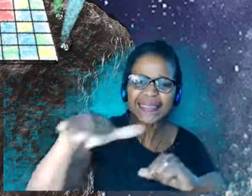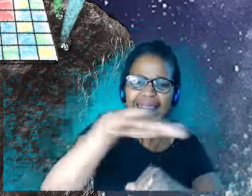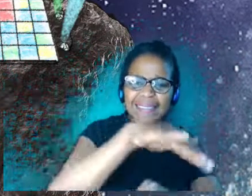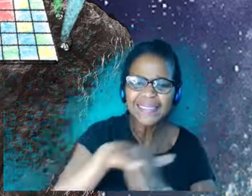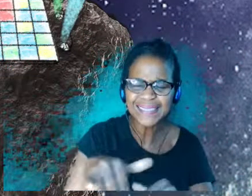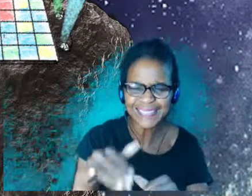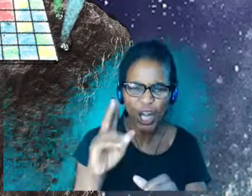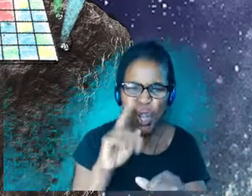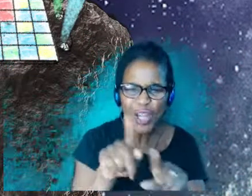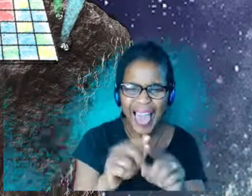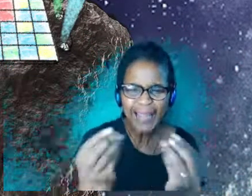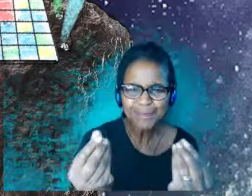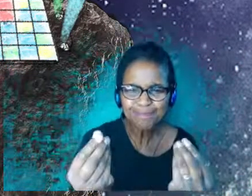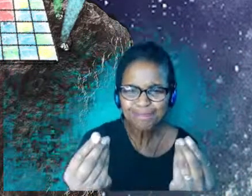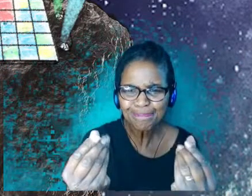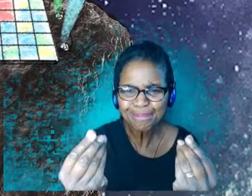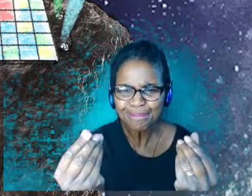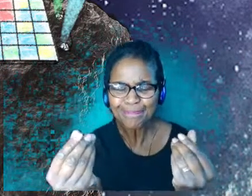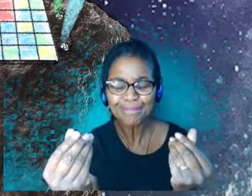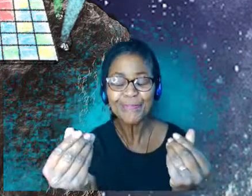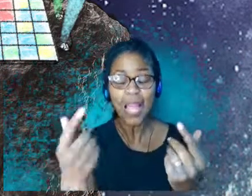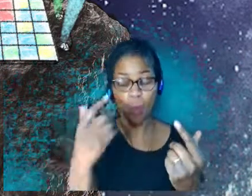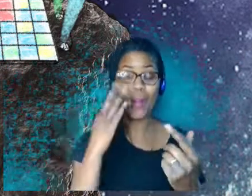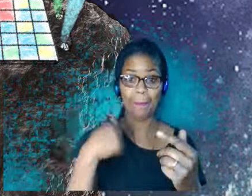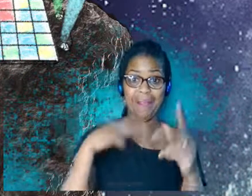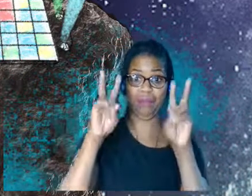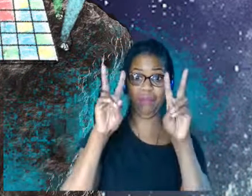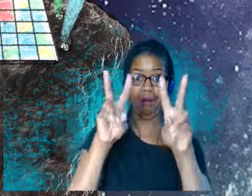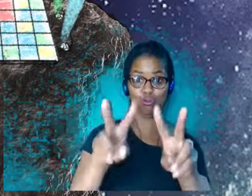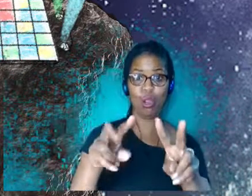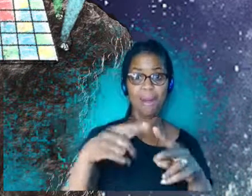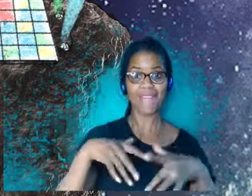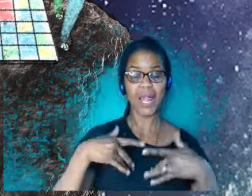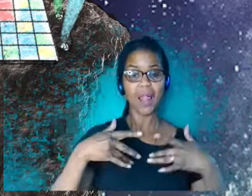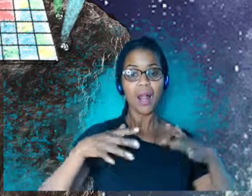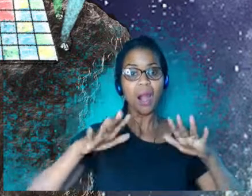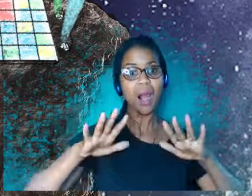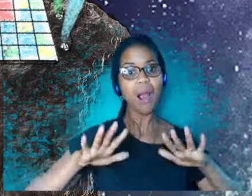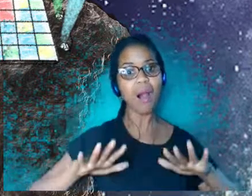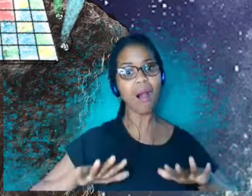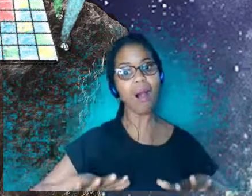I have felt a lot of watching this than most video calls that I've been in the last two years.